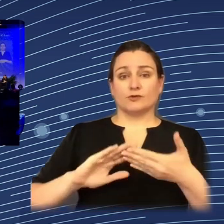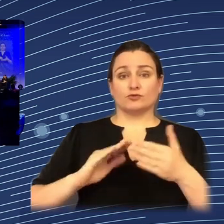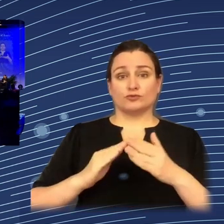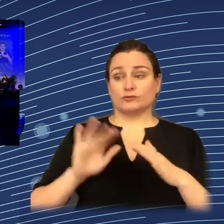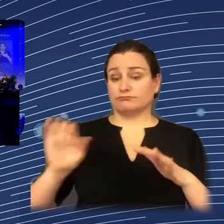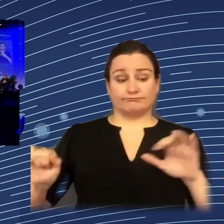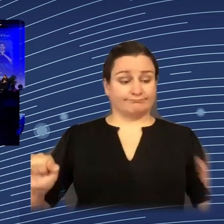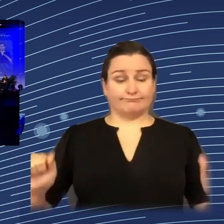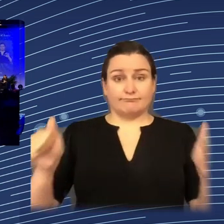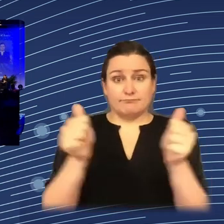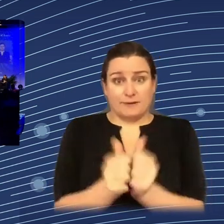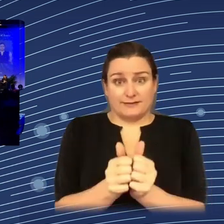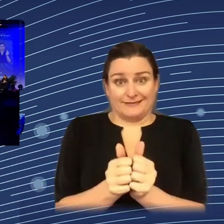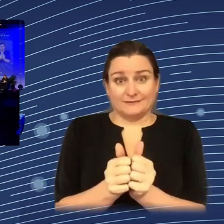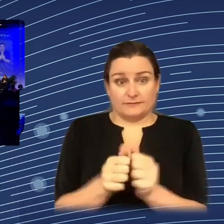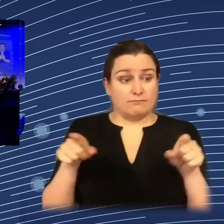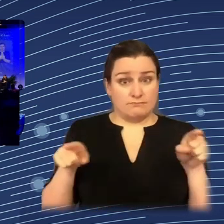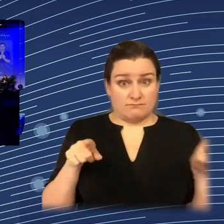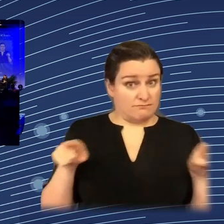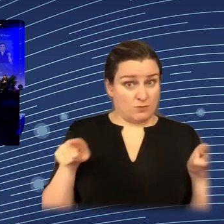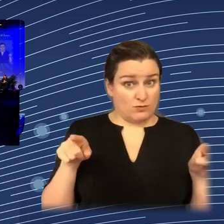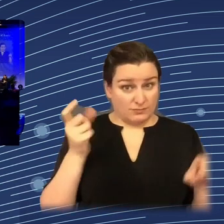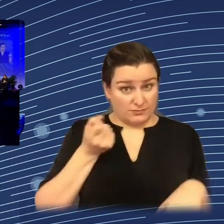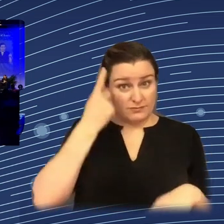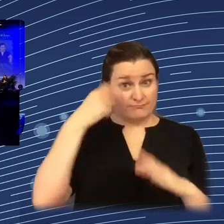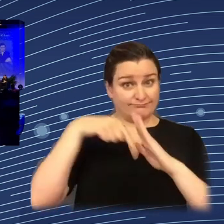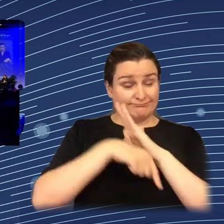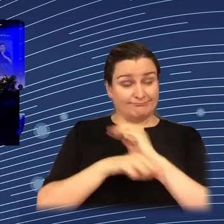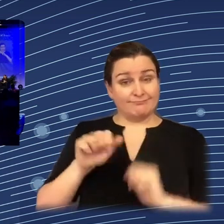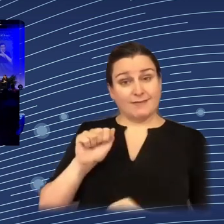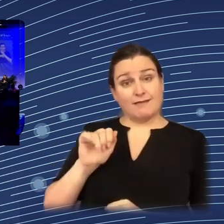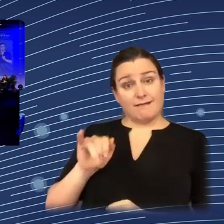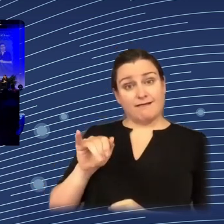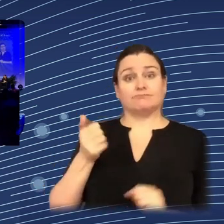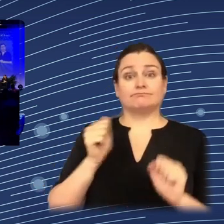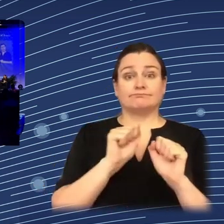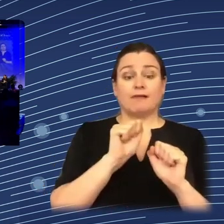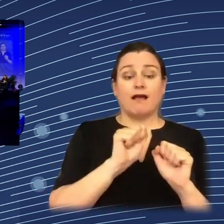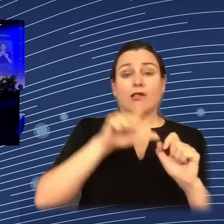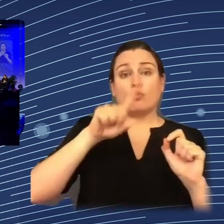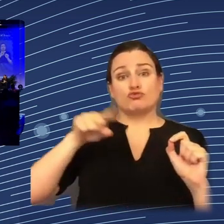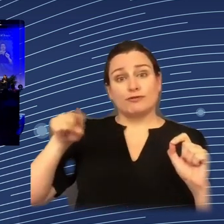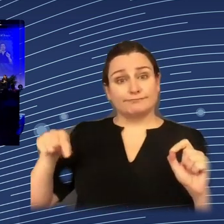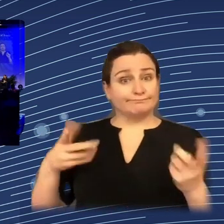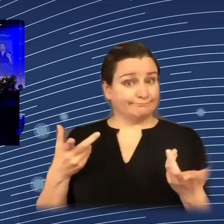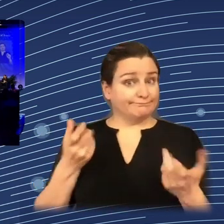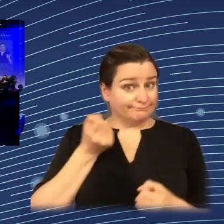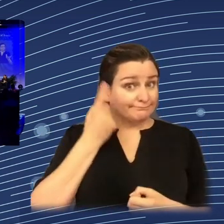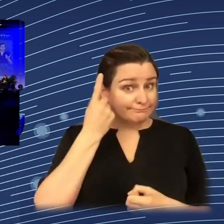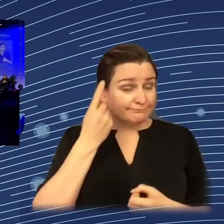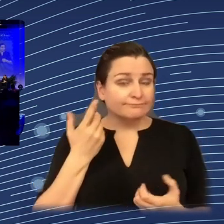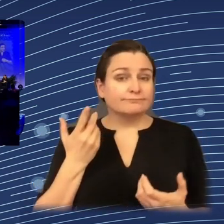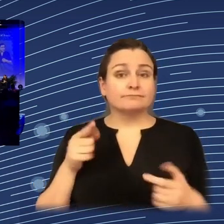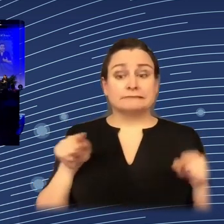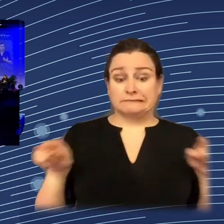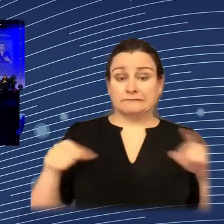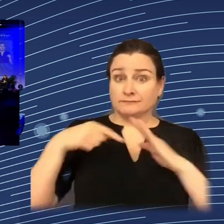the necessary understanding of the technicalities of our algorithms to allow effective co-design? Now, that is a question that